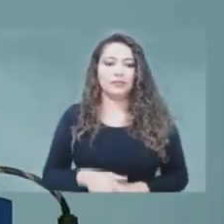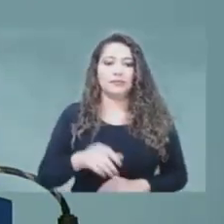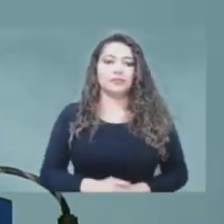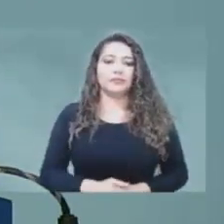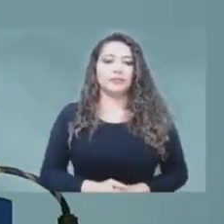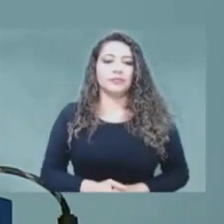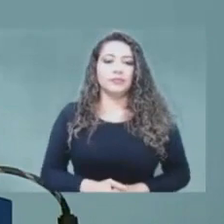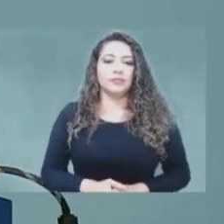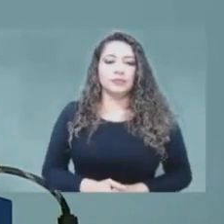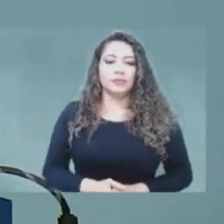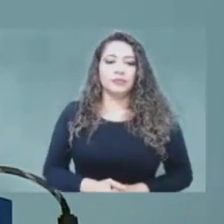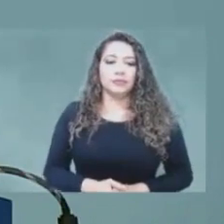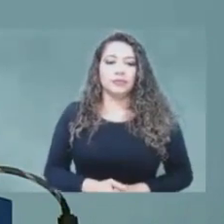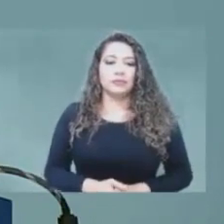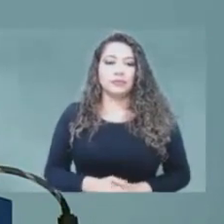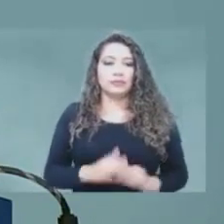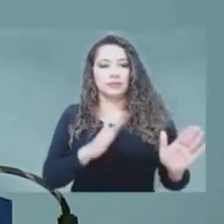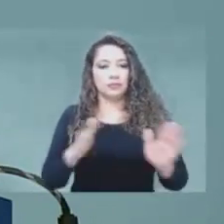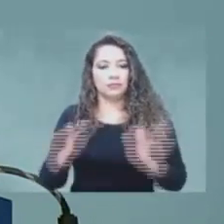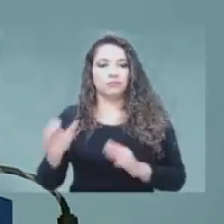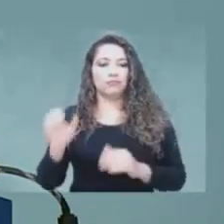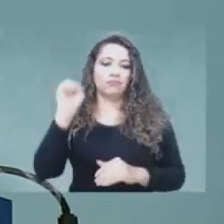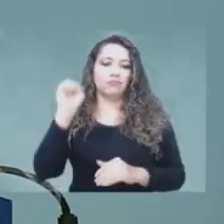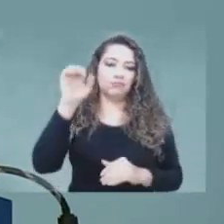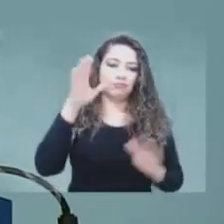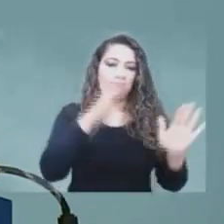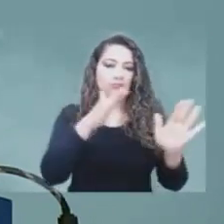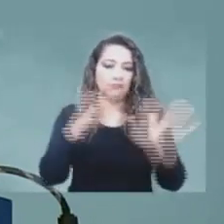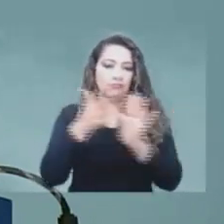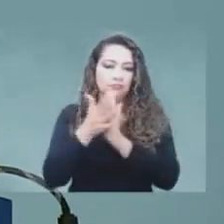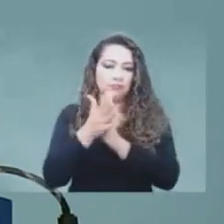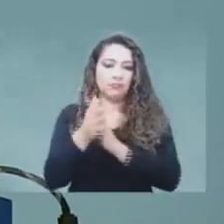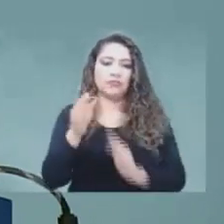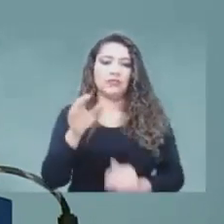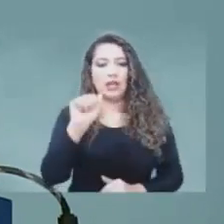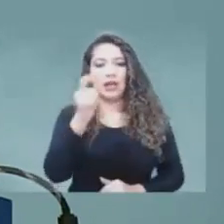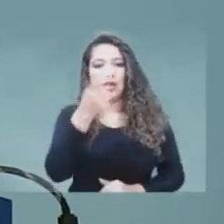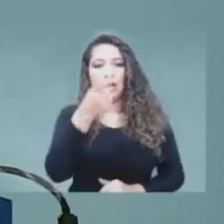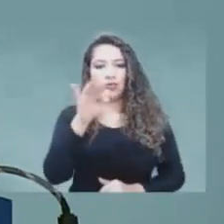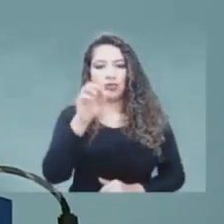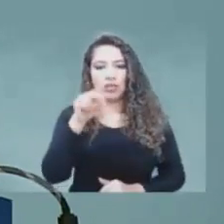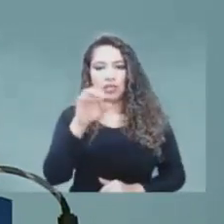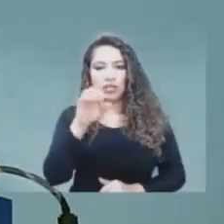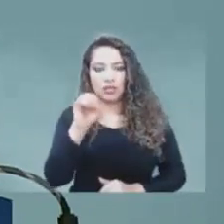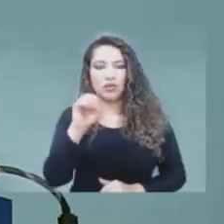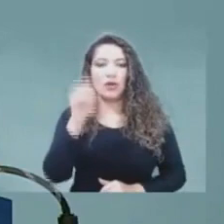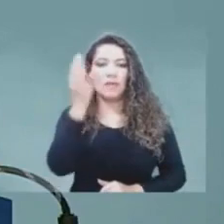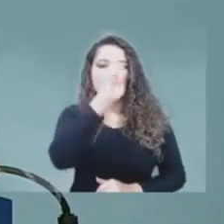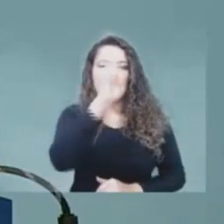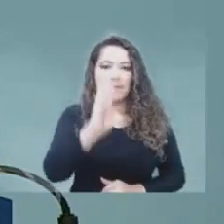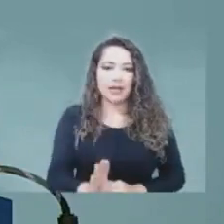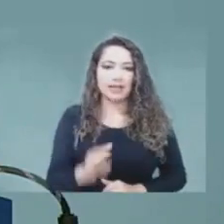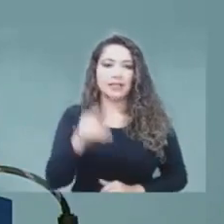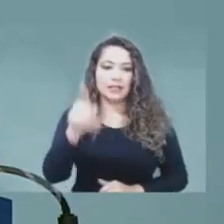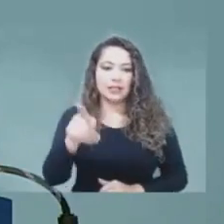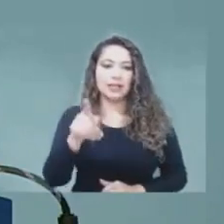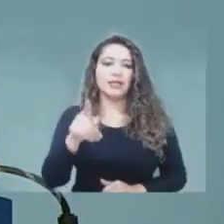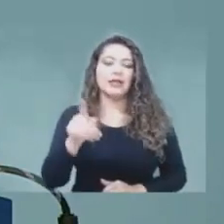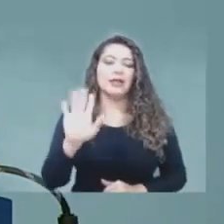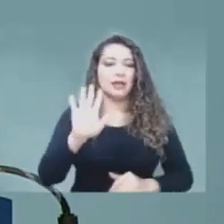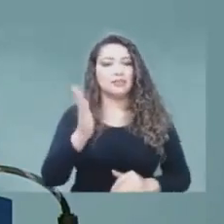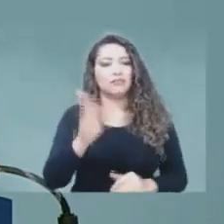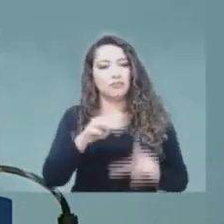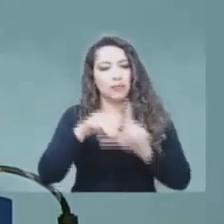Linares, Spectrum Manager, and Anatel Agustino, Director, Master's Degree